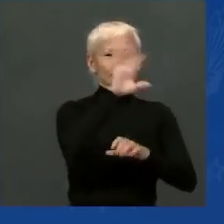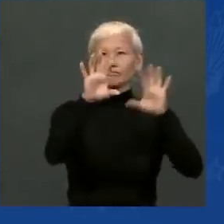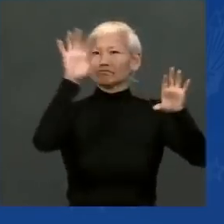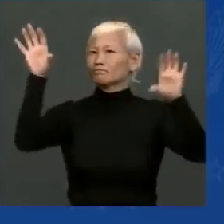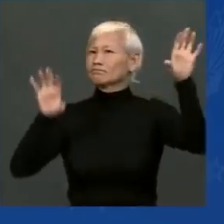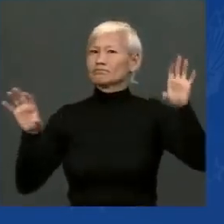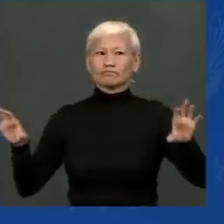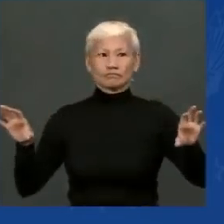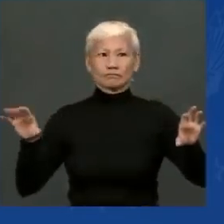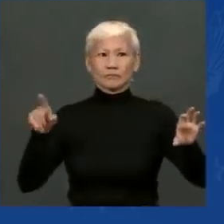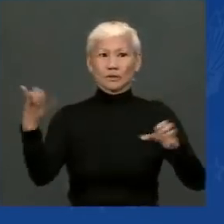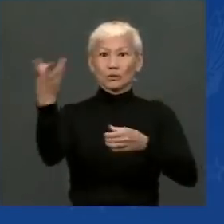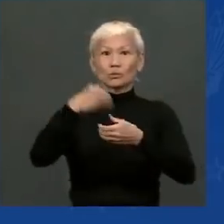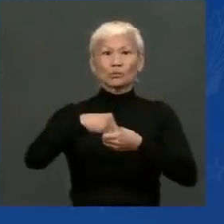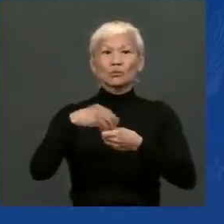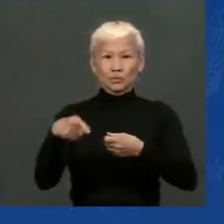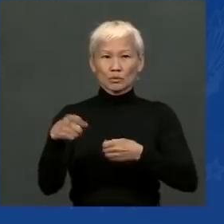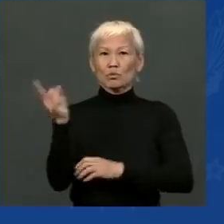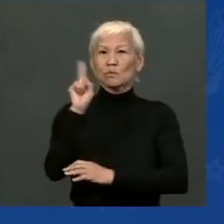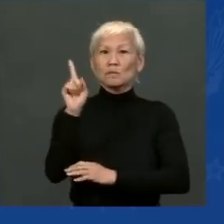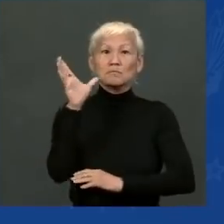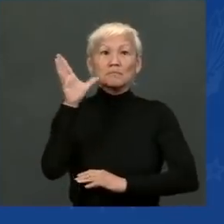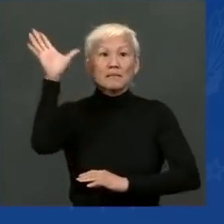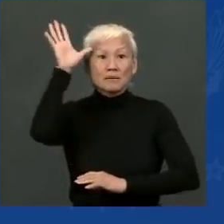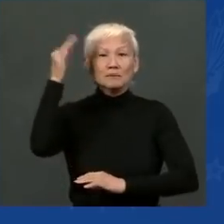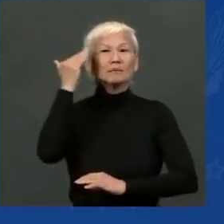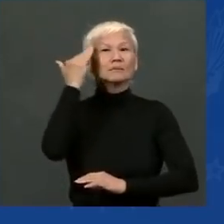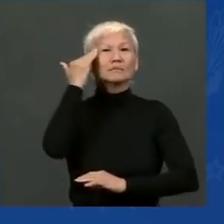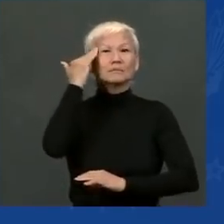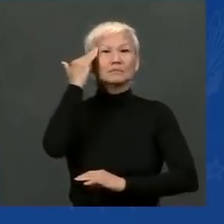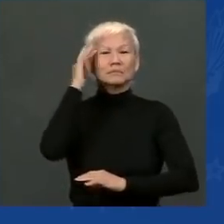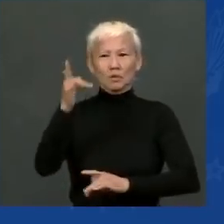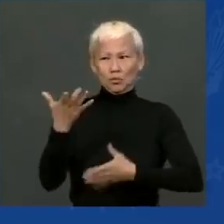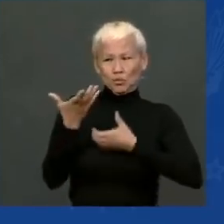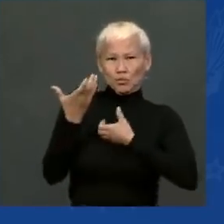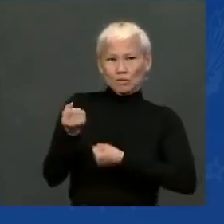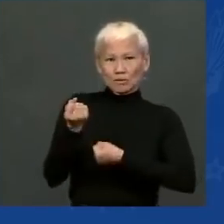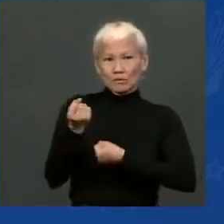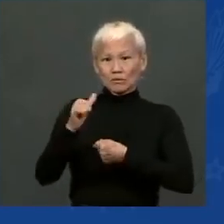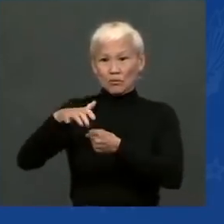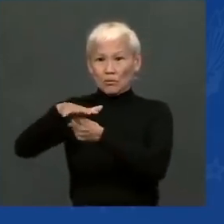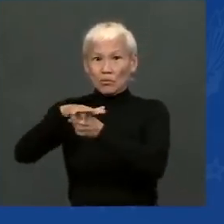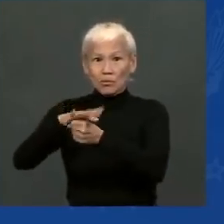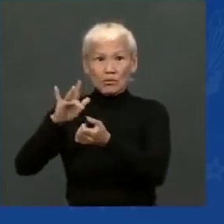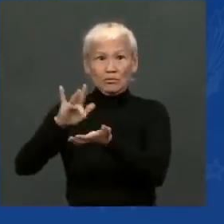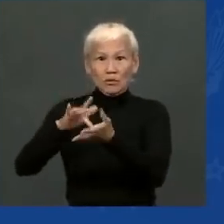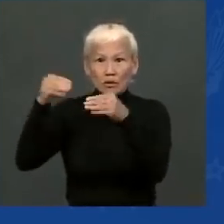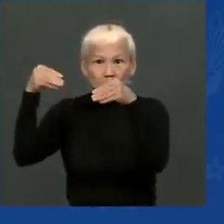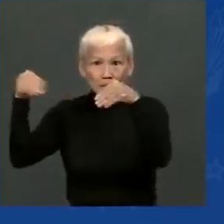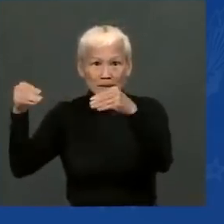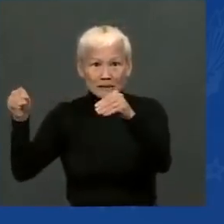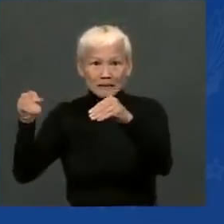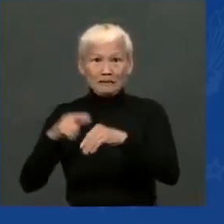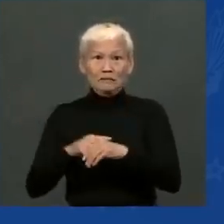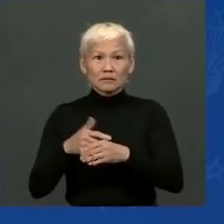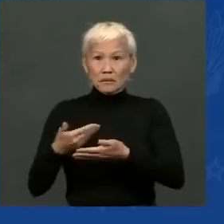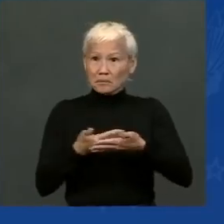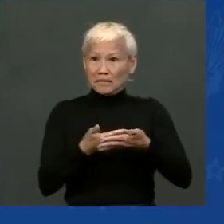that parents know and trust — their local pharmacies, their pediatricians, family doctors, and children's hospitals.